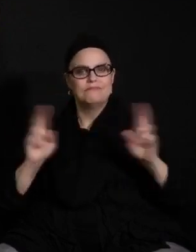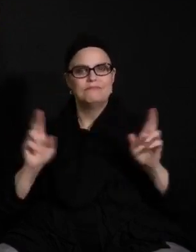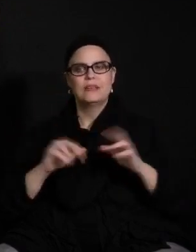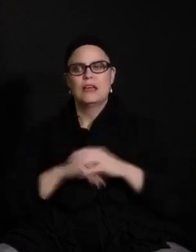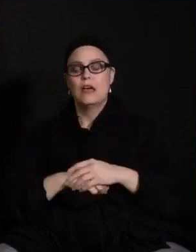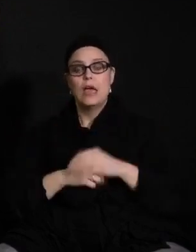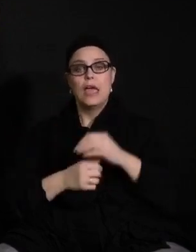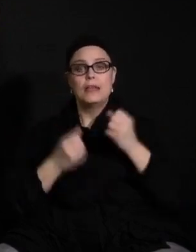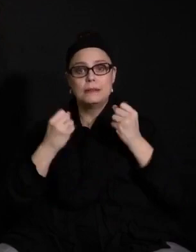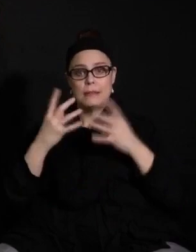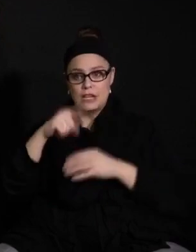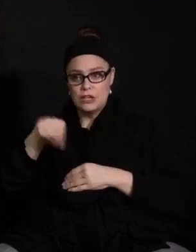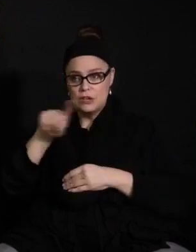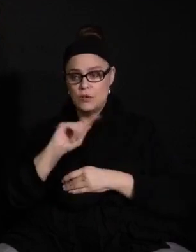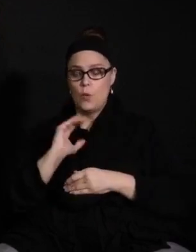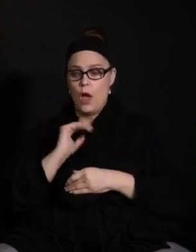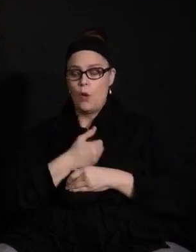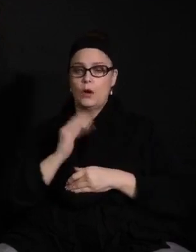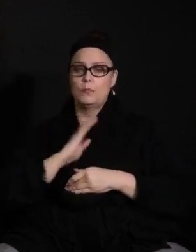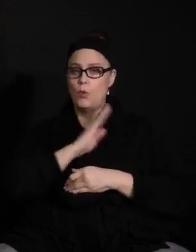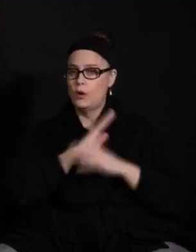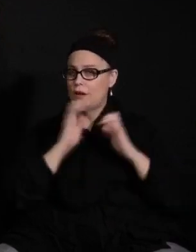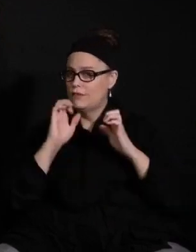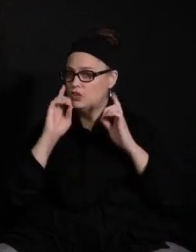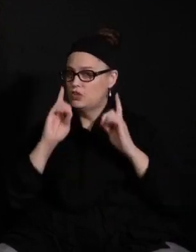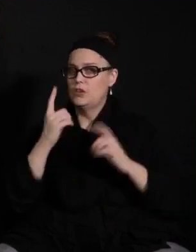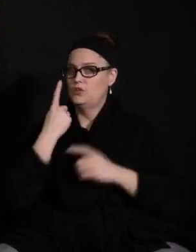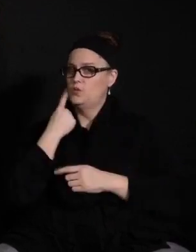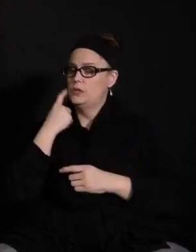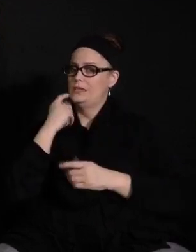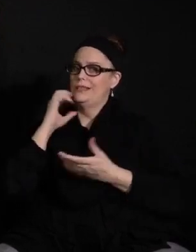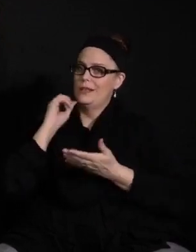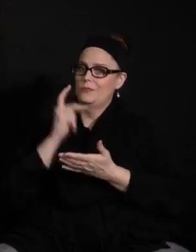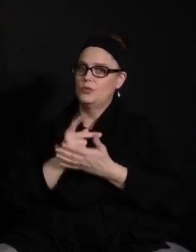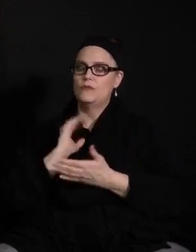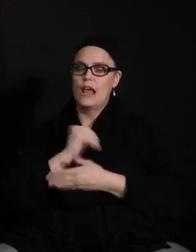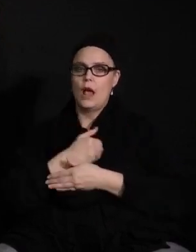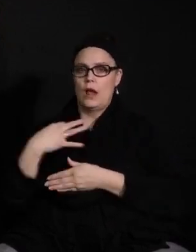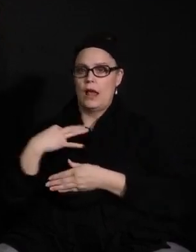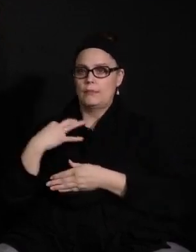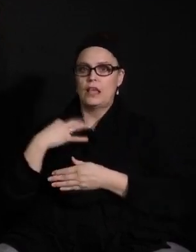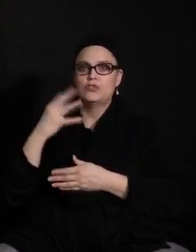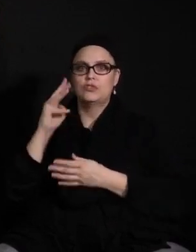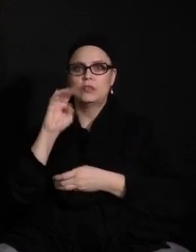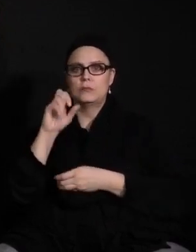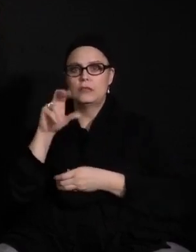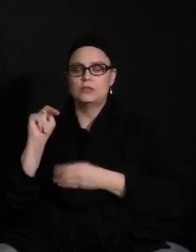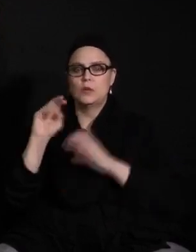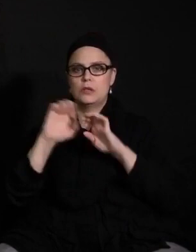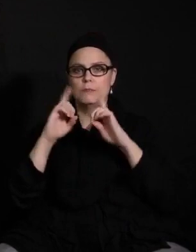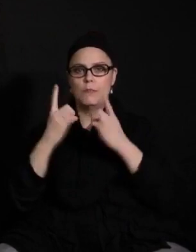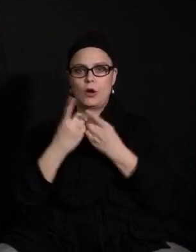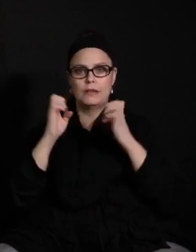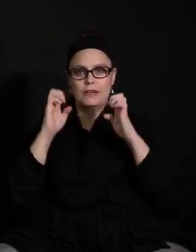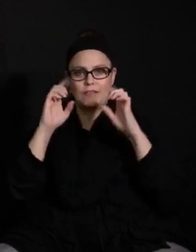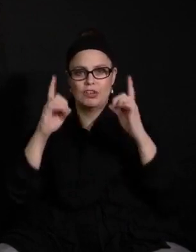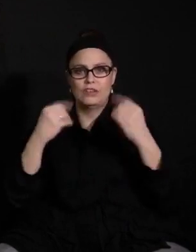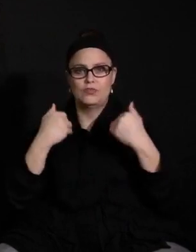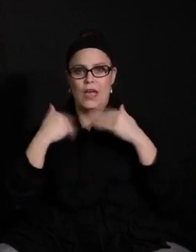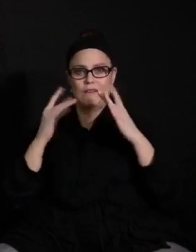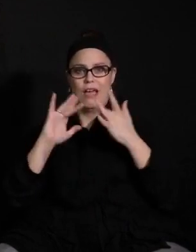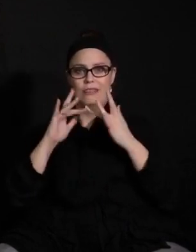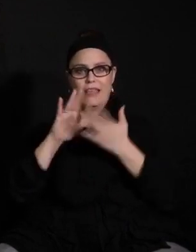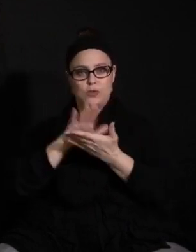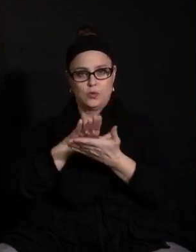Many of you are also aware that our Board of Education recently approved our application to the Minnesota Department of Education to host an online school.